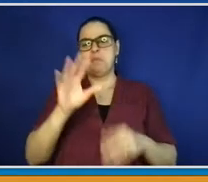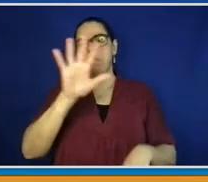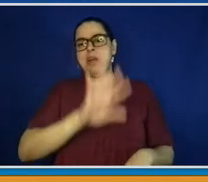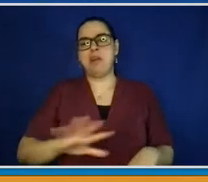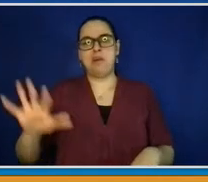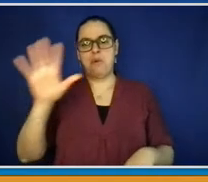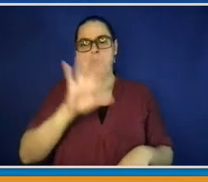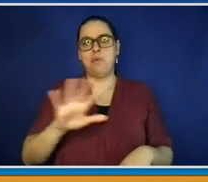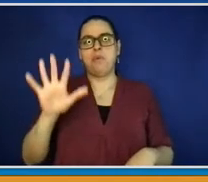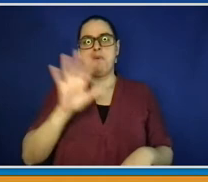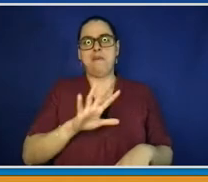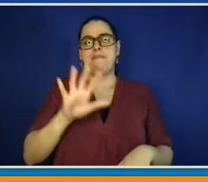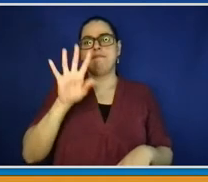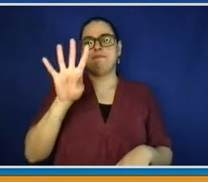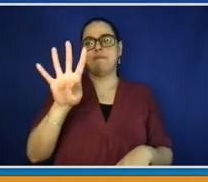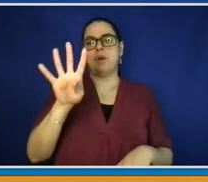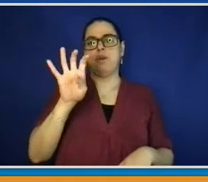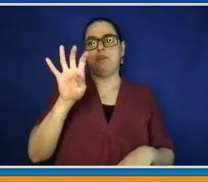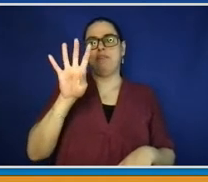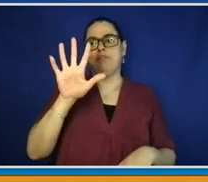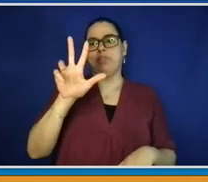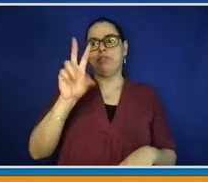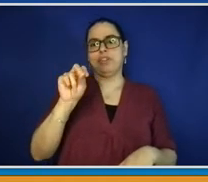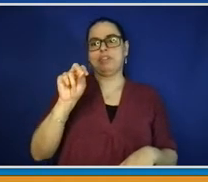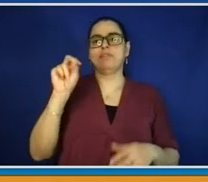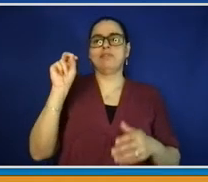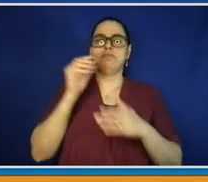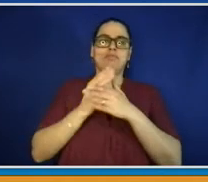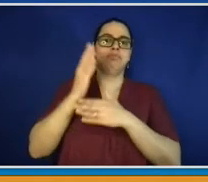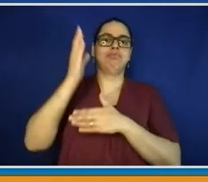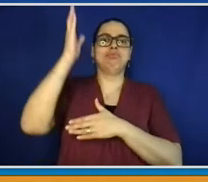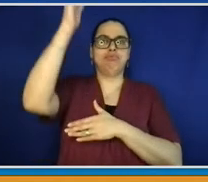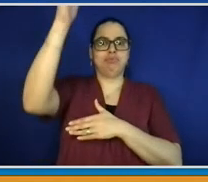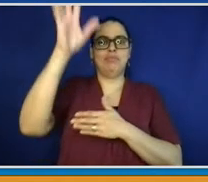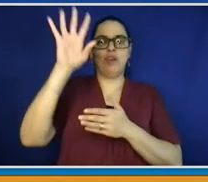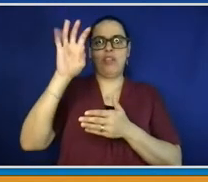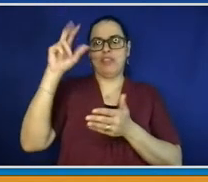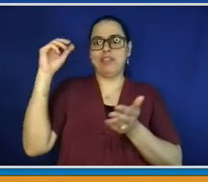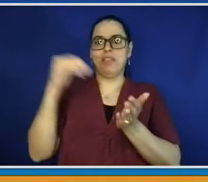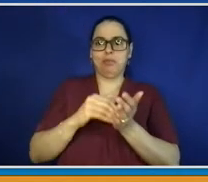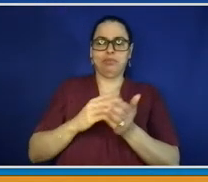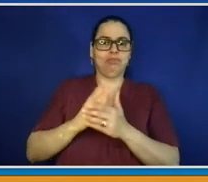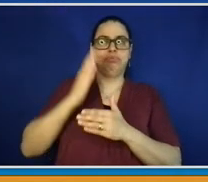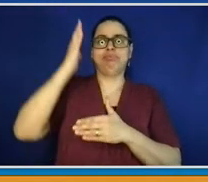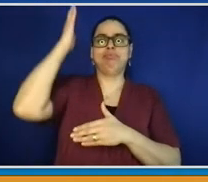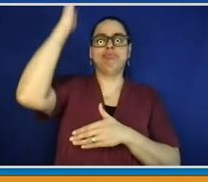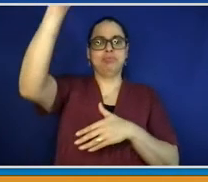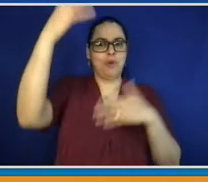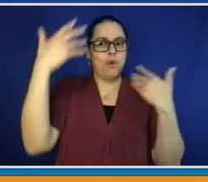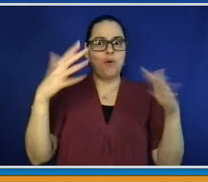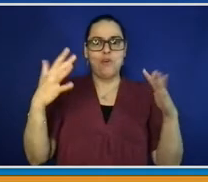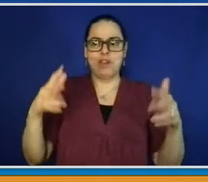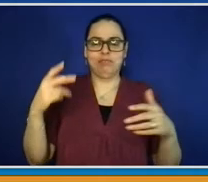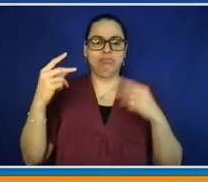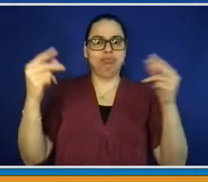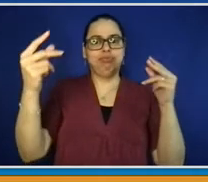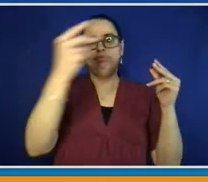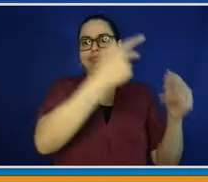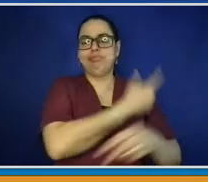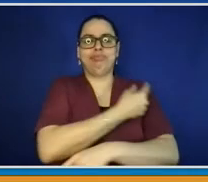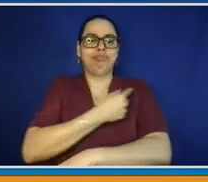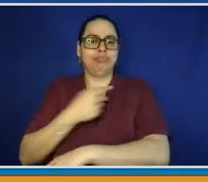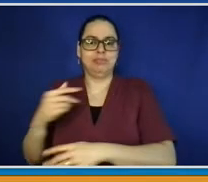we've been able to add a number of people that way. This week we have a pop-up on Thursday at Yonkers Middle High School,